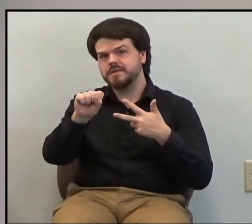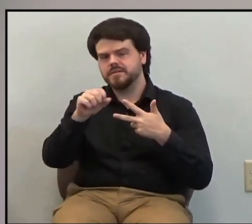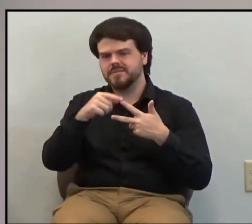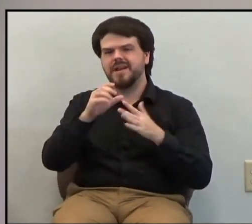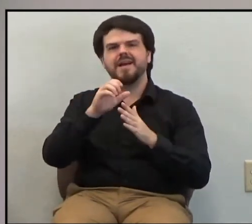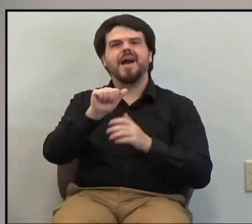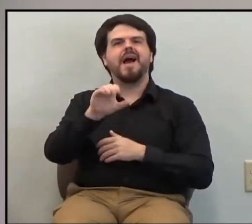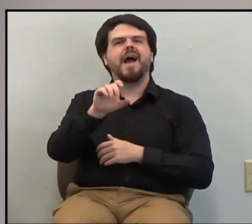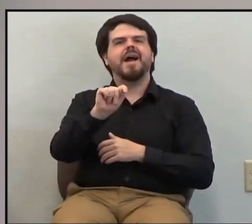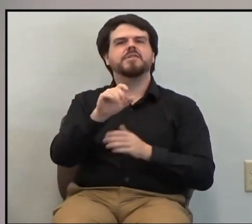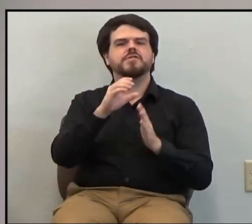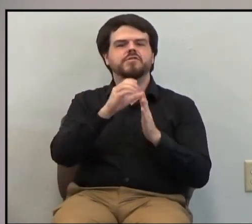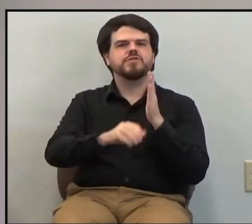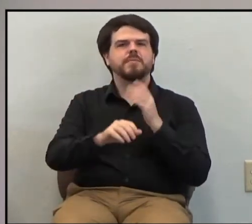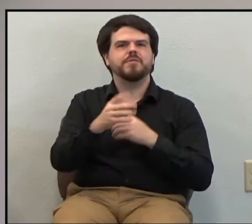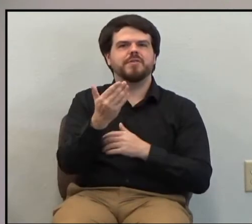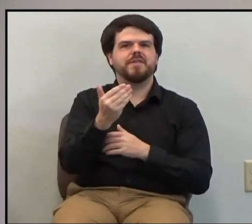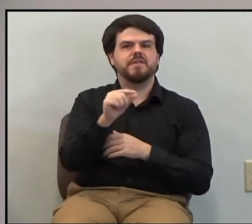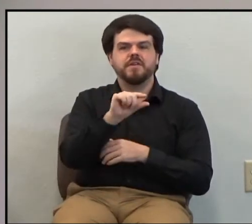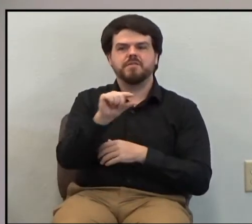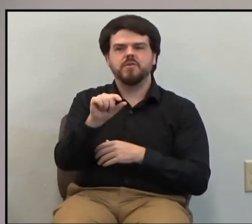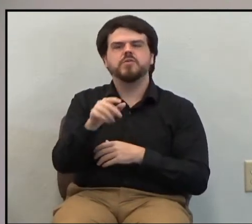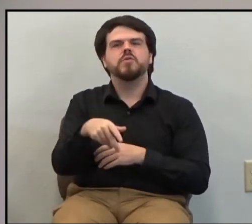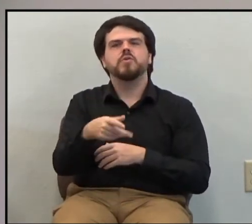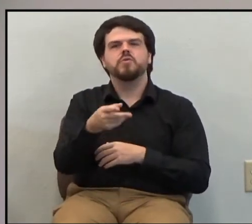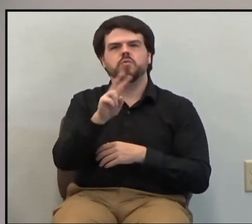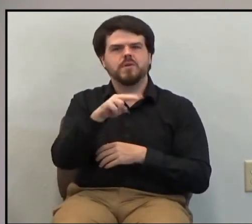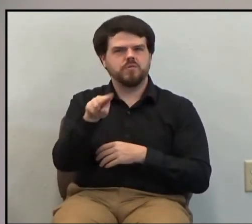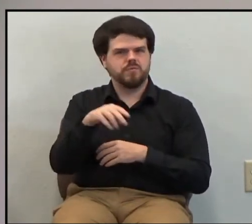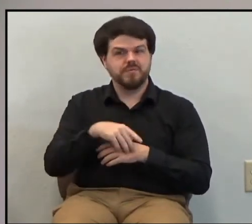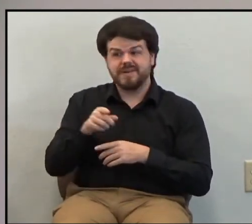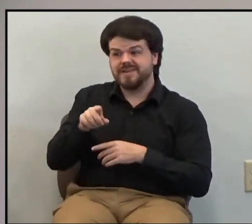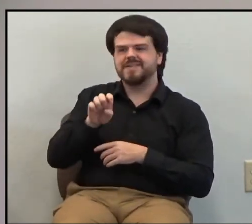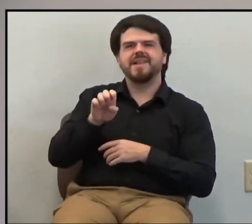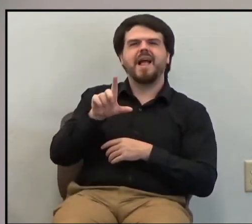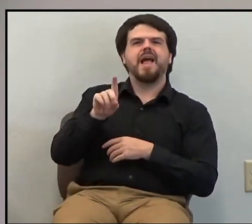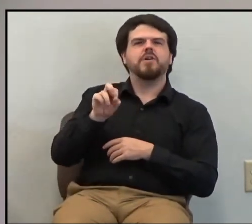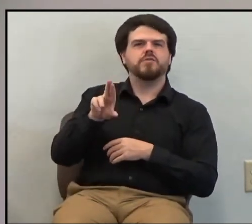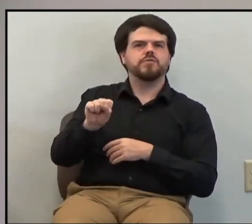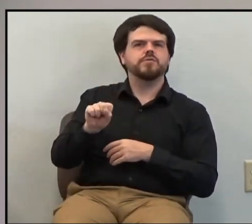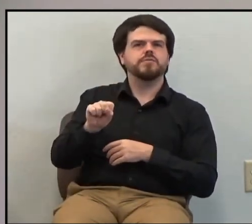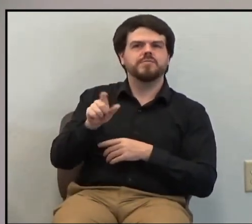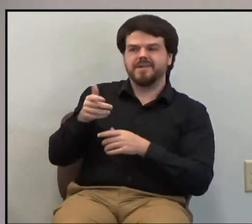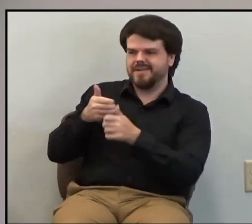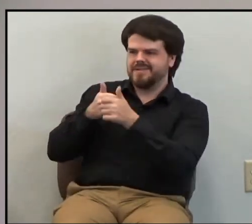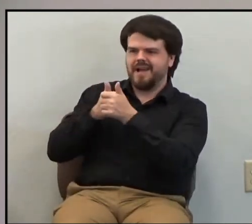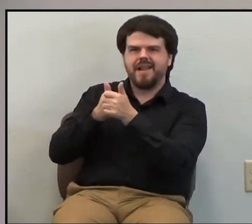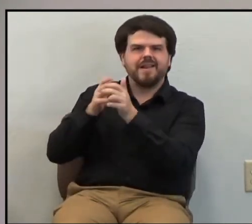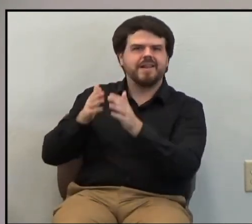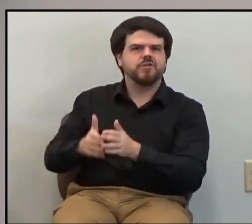in Acts chapter 15, 22, that he was an elder and a leader among the believers.